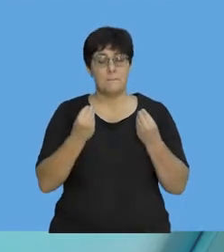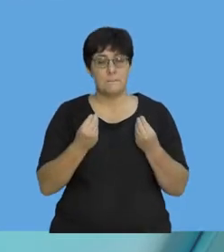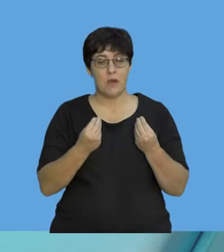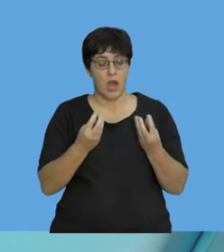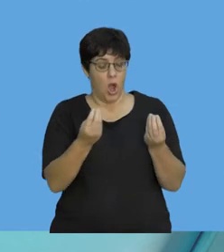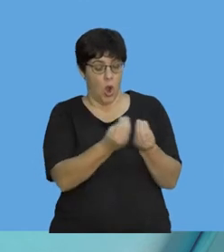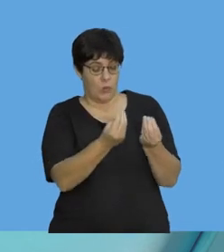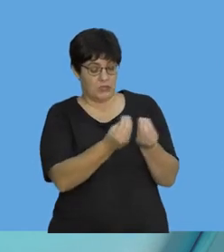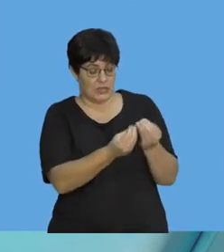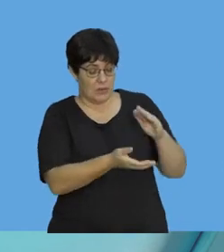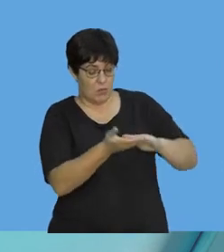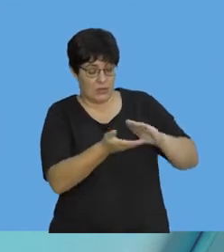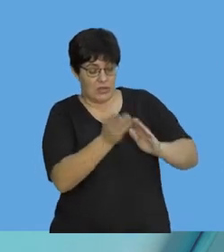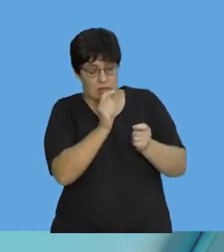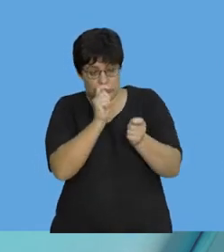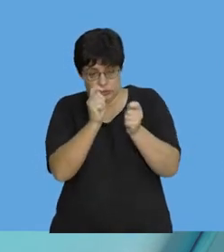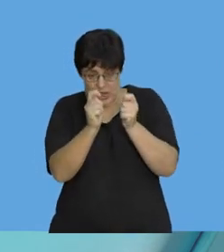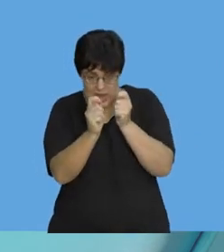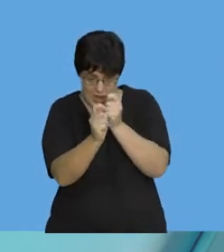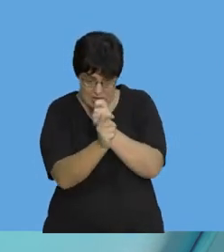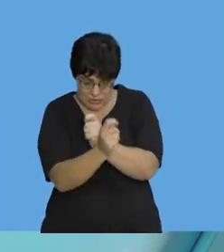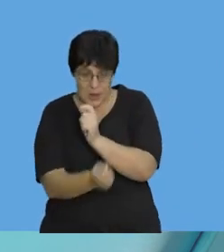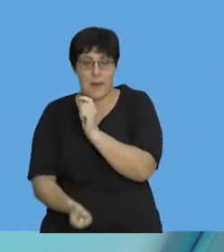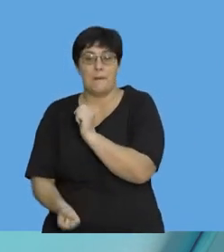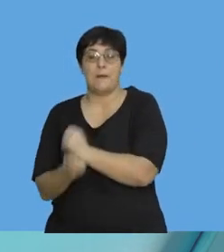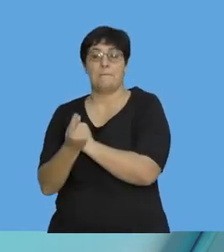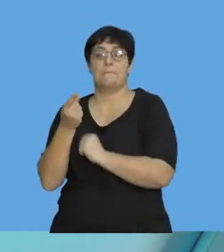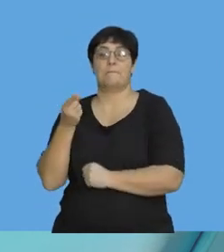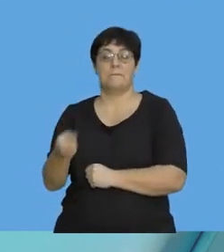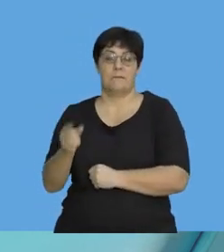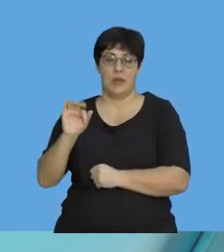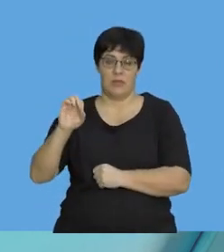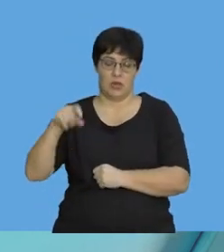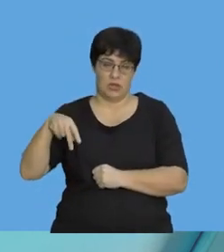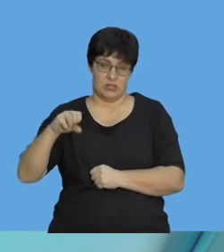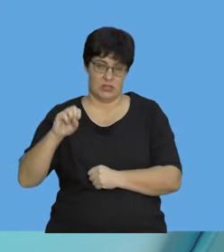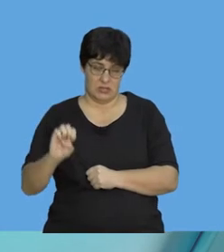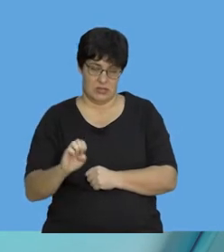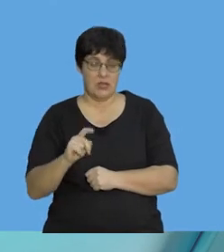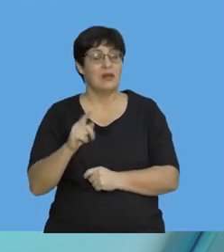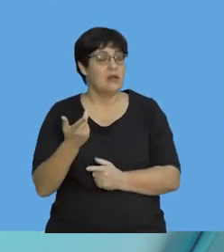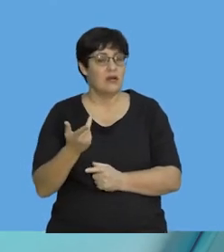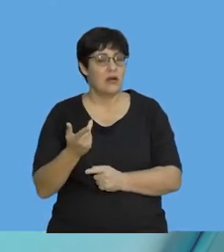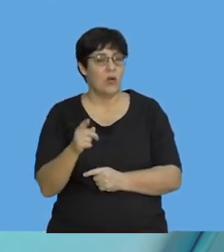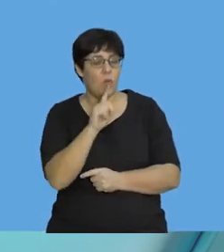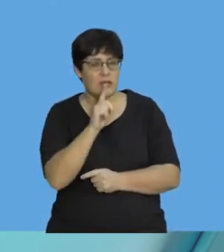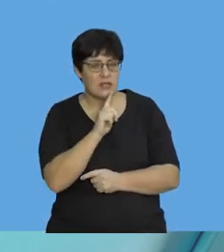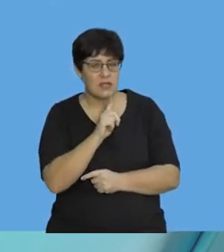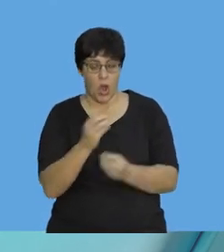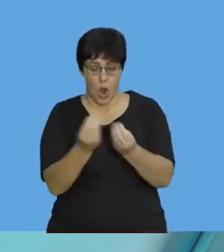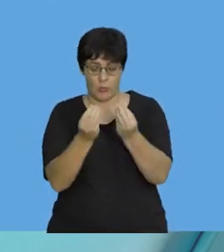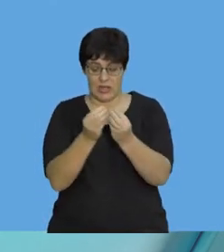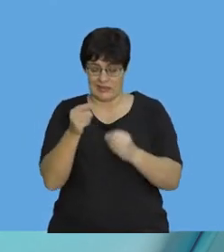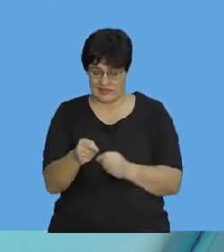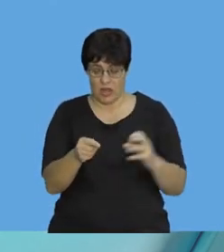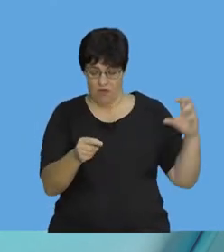object's momentum changes, that means we have to have a force that gets exerted on